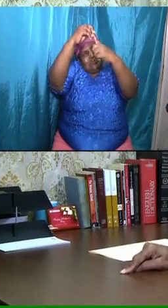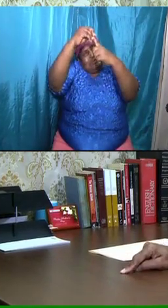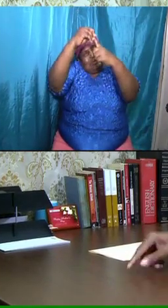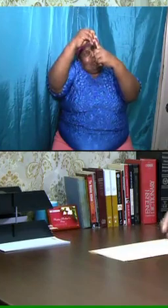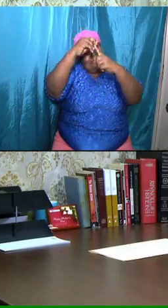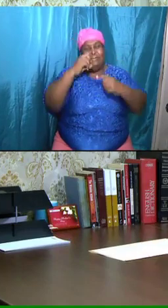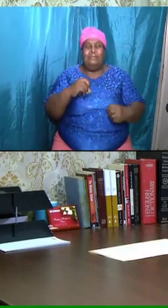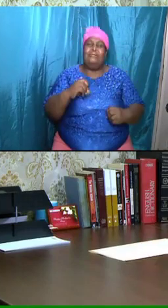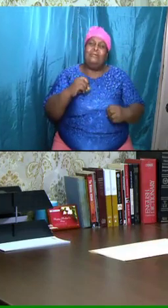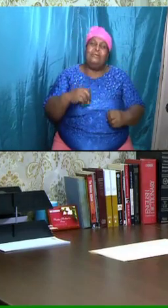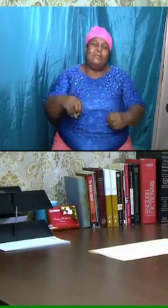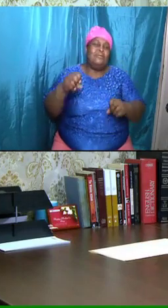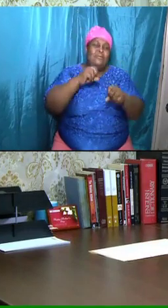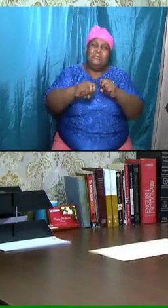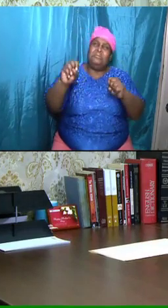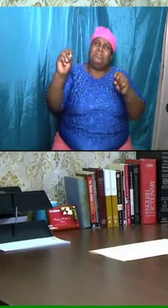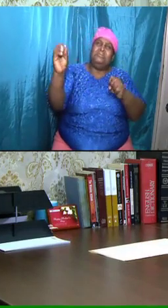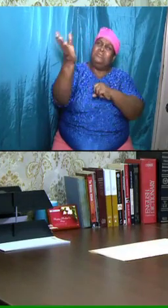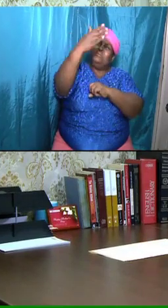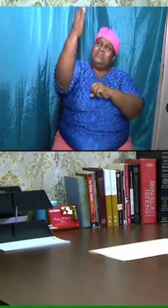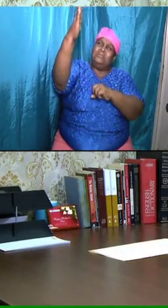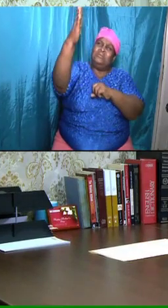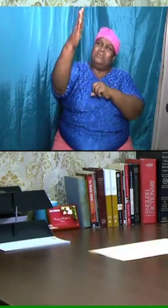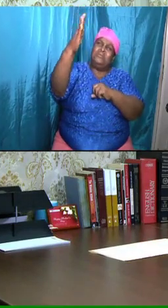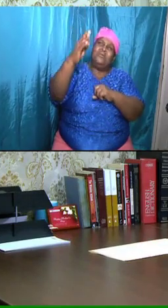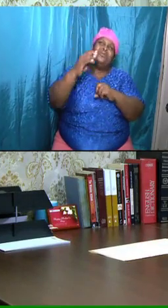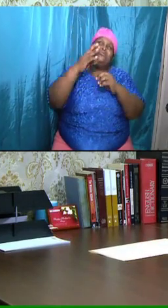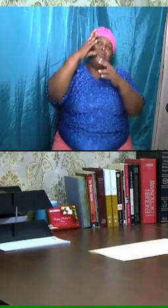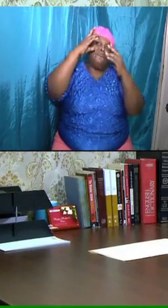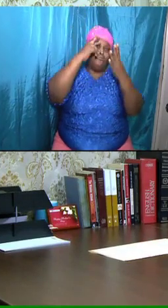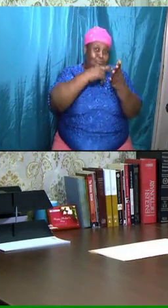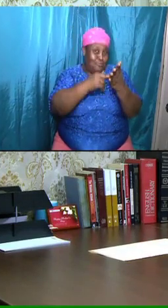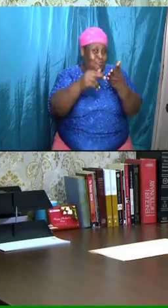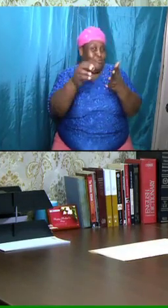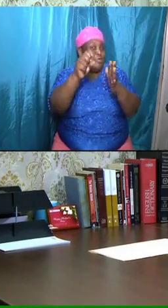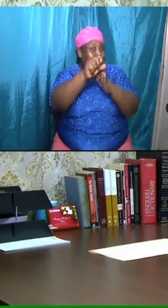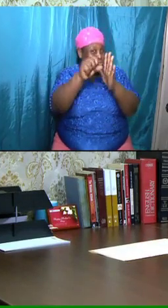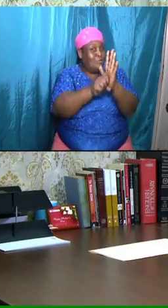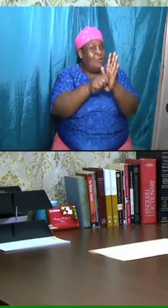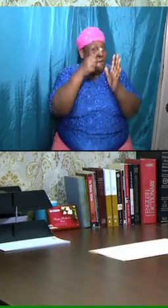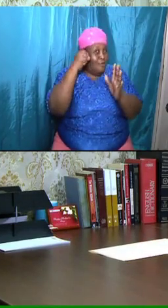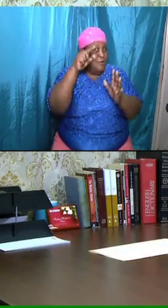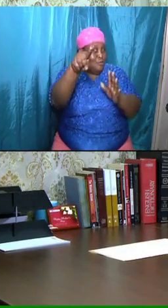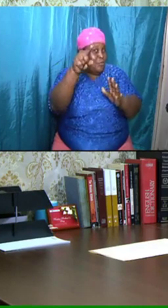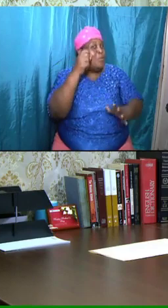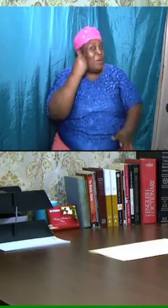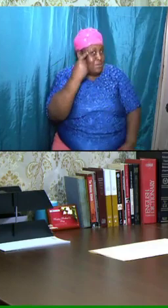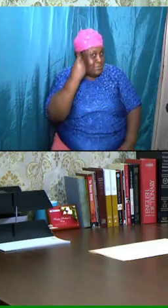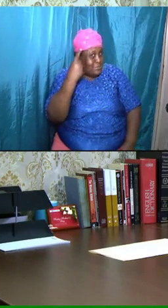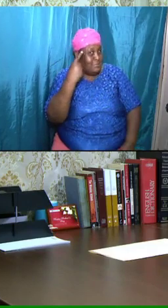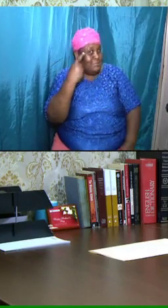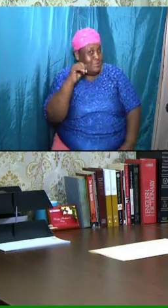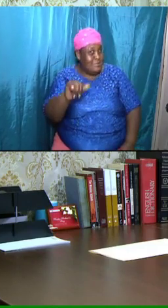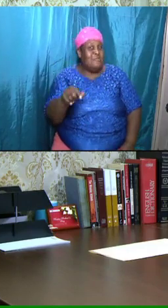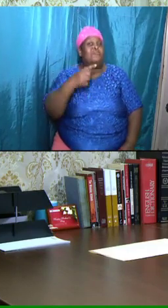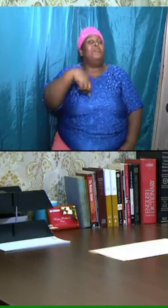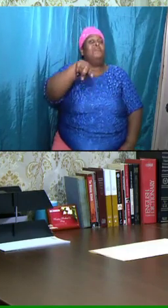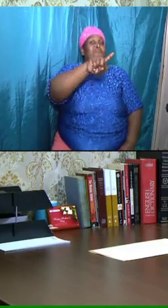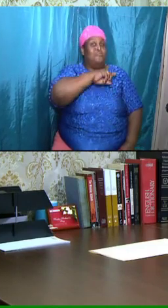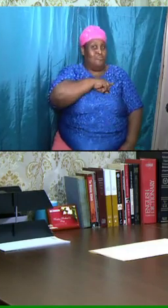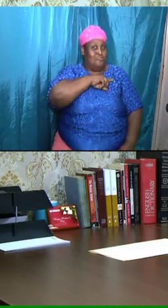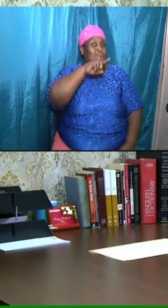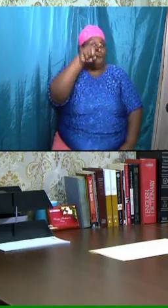But I have gone through these scriptures to let us understand that we are special and also to put into perspective